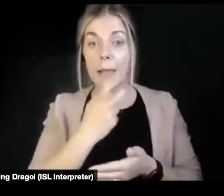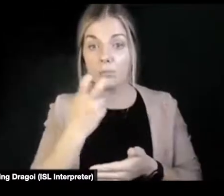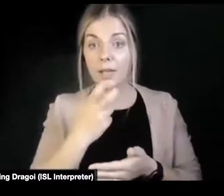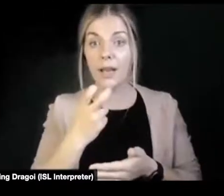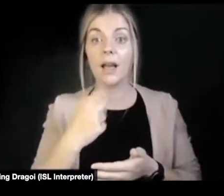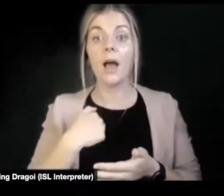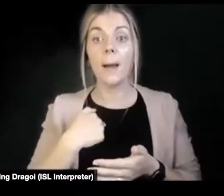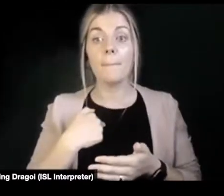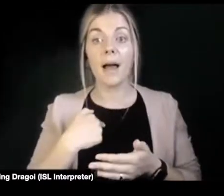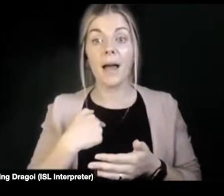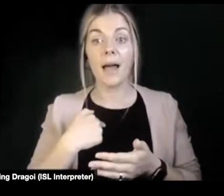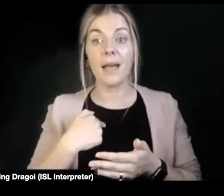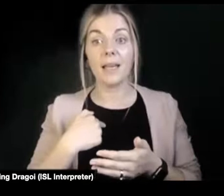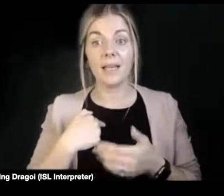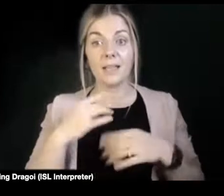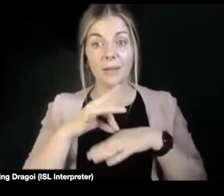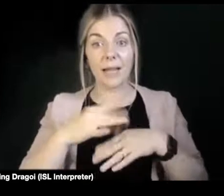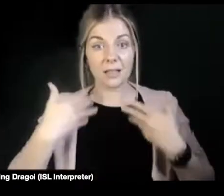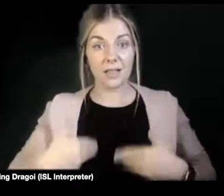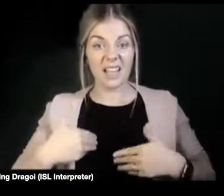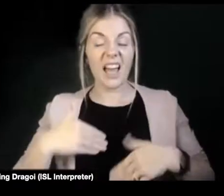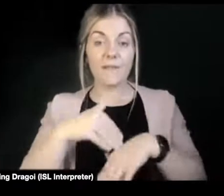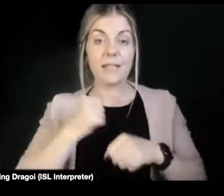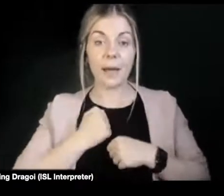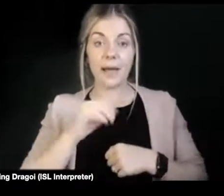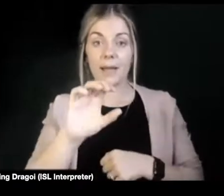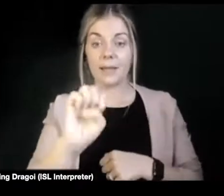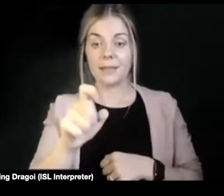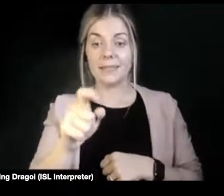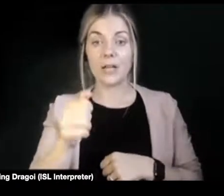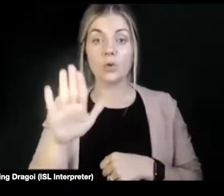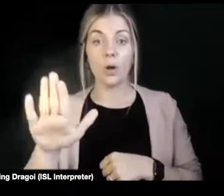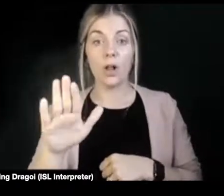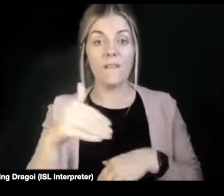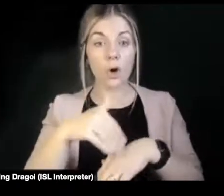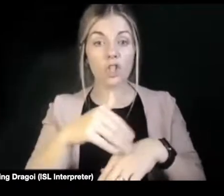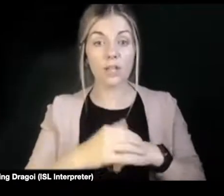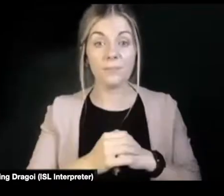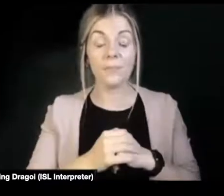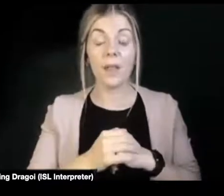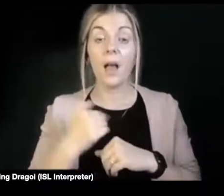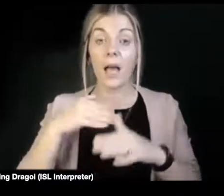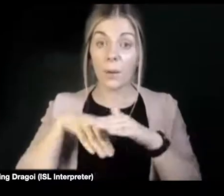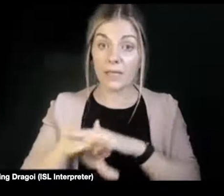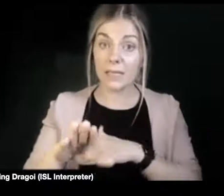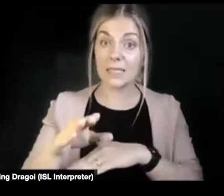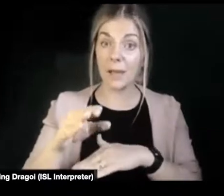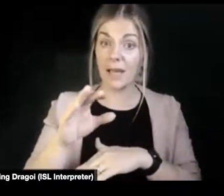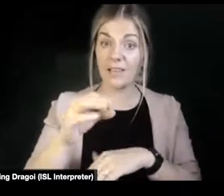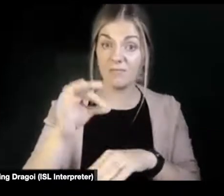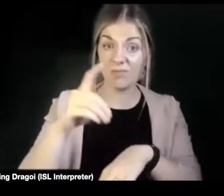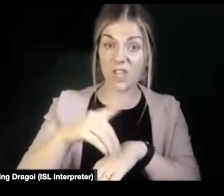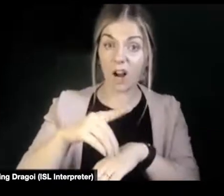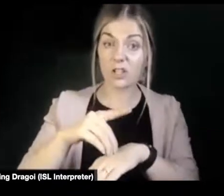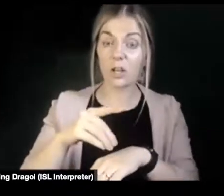evolves that affects my sexual function. I went in to a gynecologist, and nobody would remove